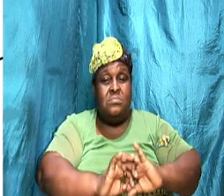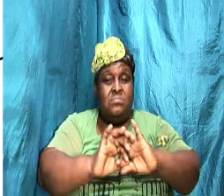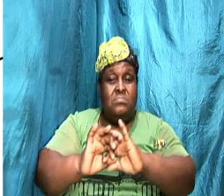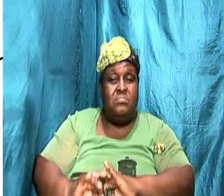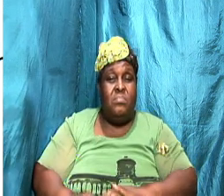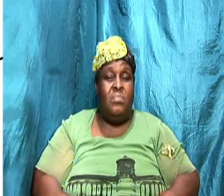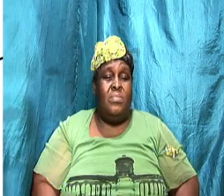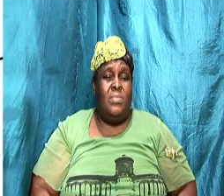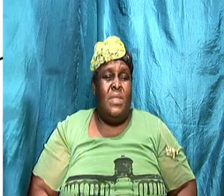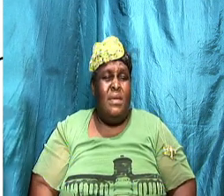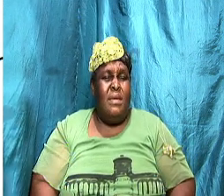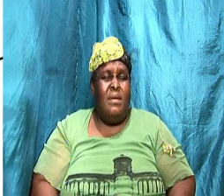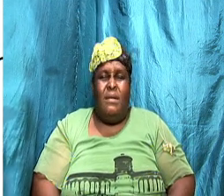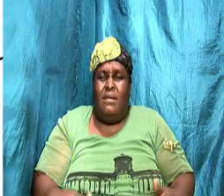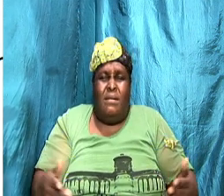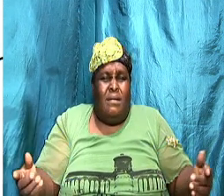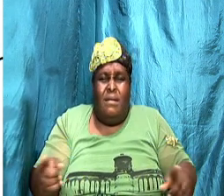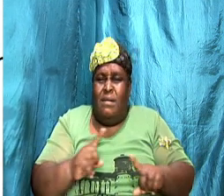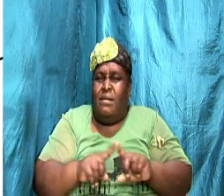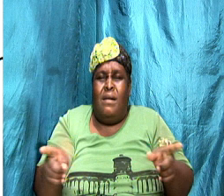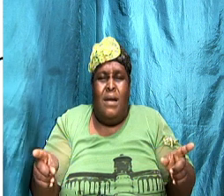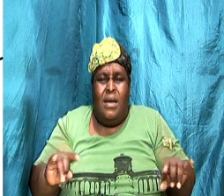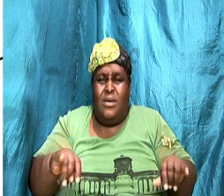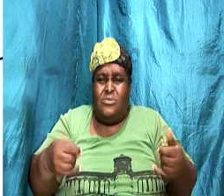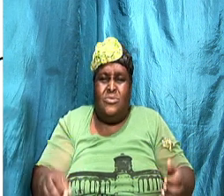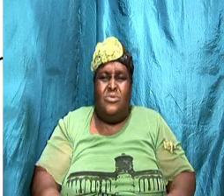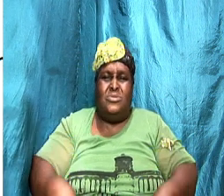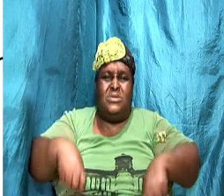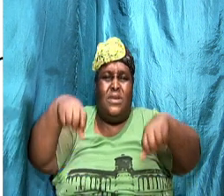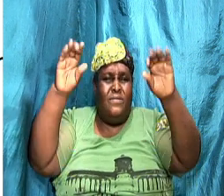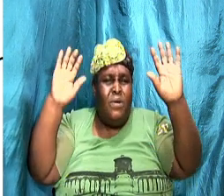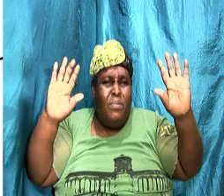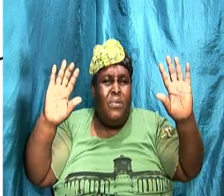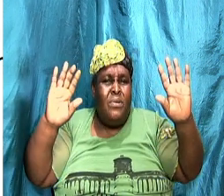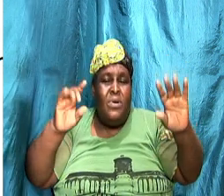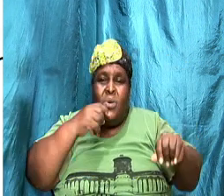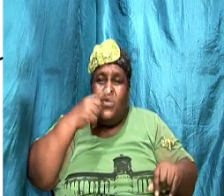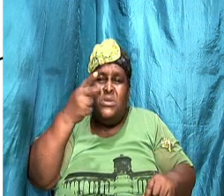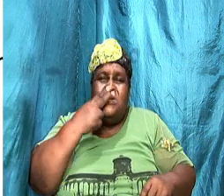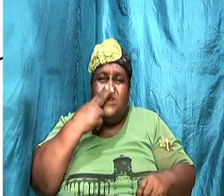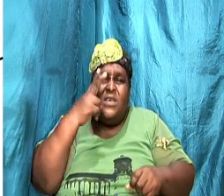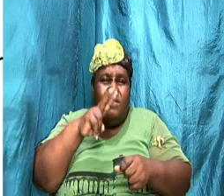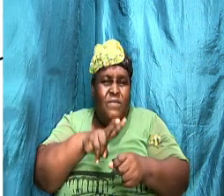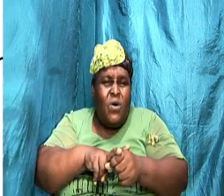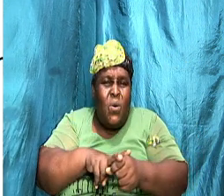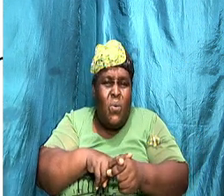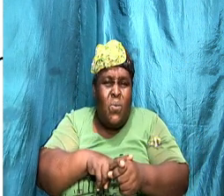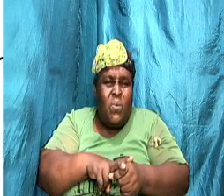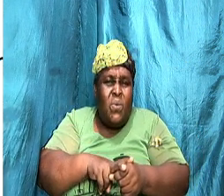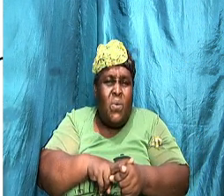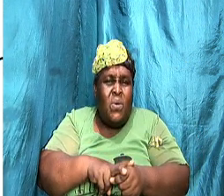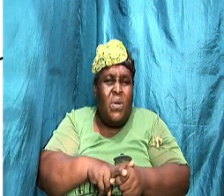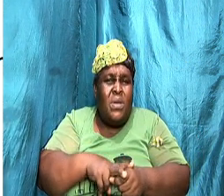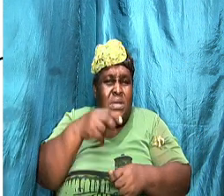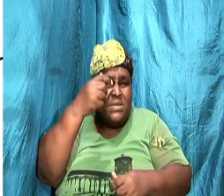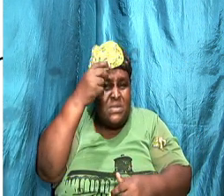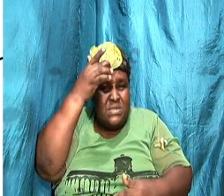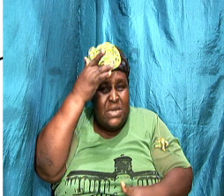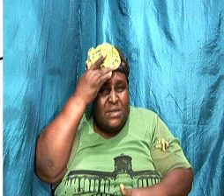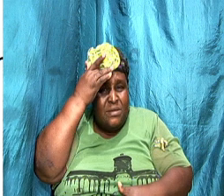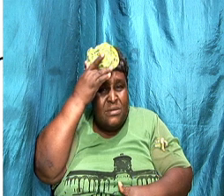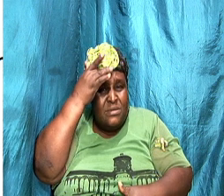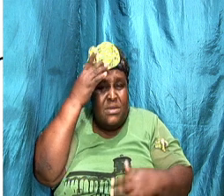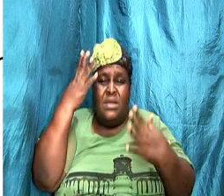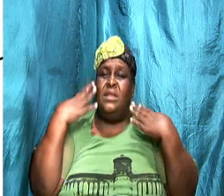but you can't just give up we get we set a vow for sickness or health